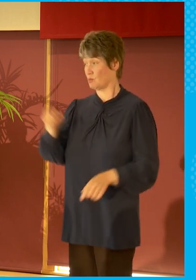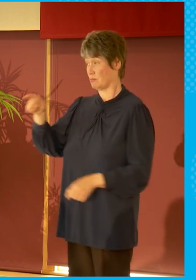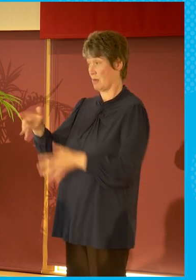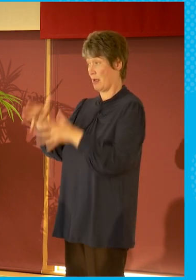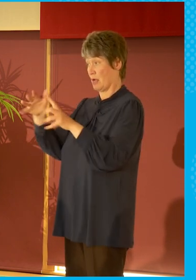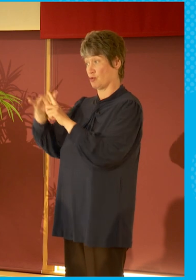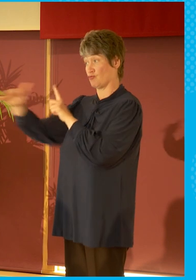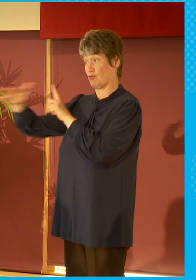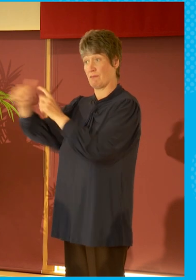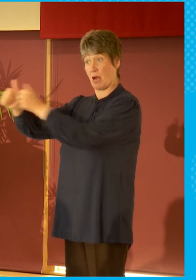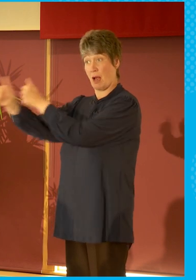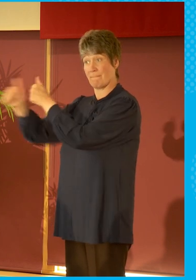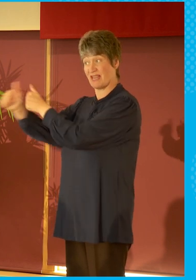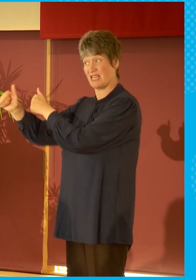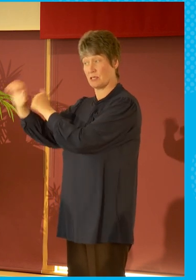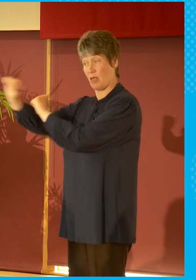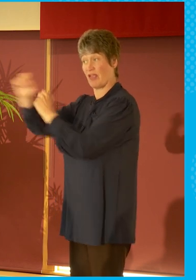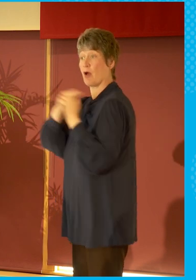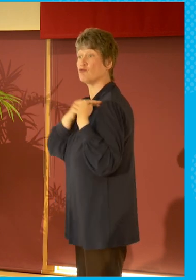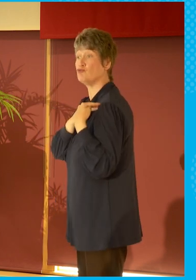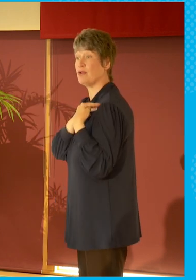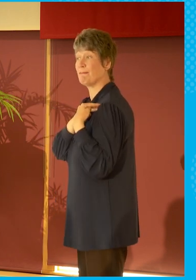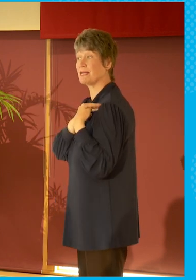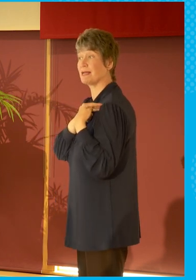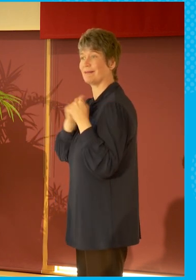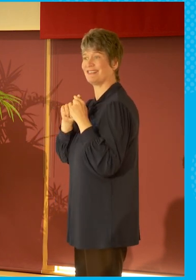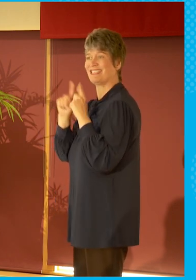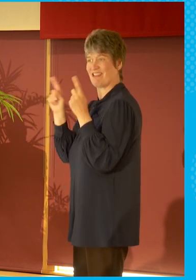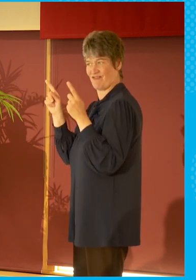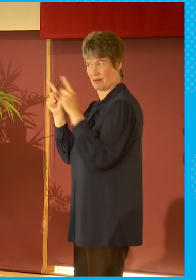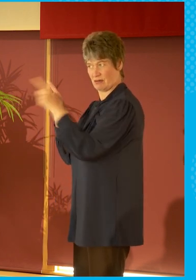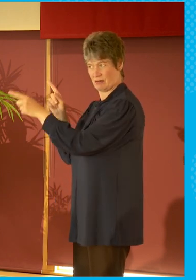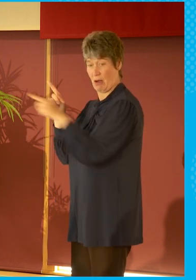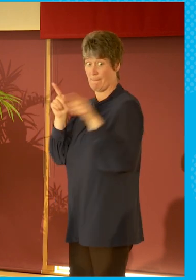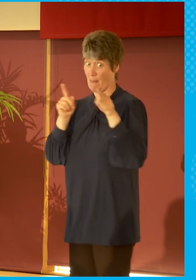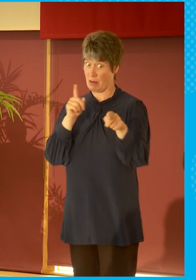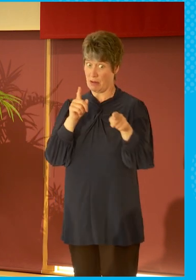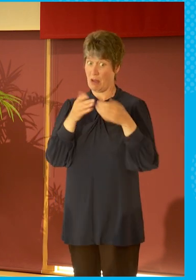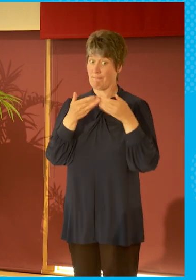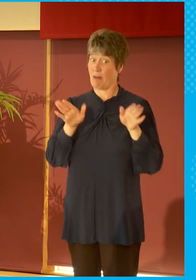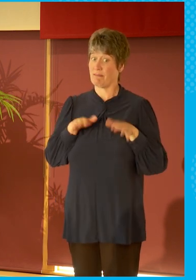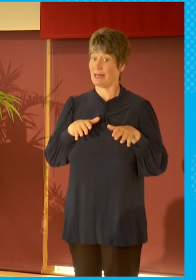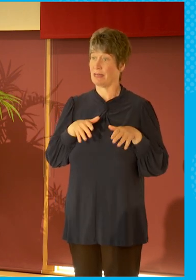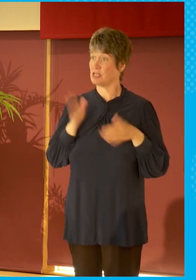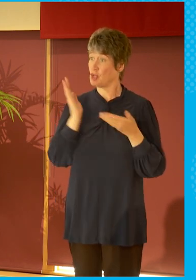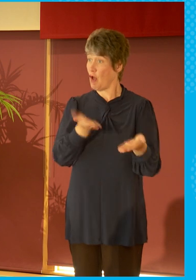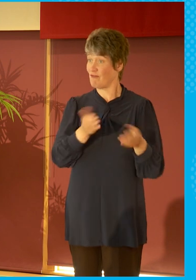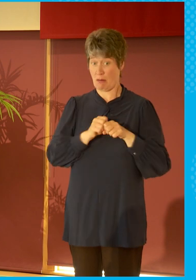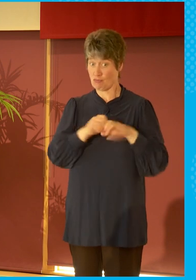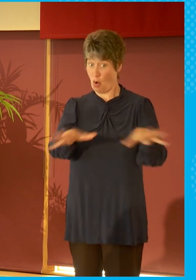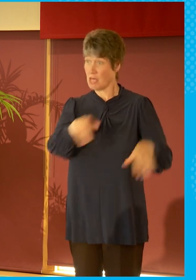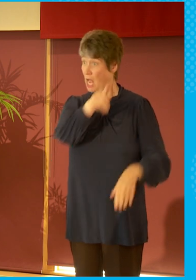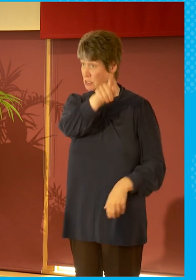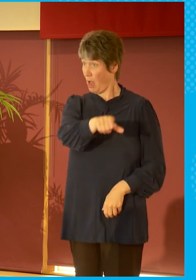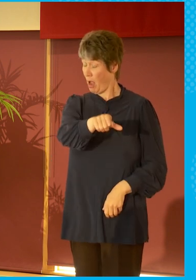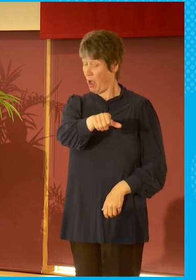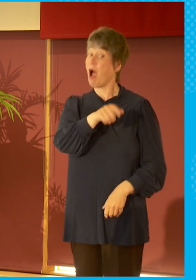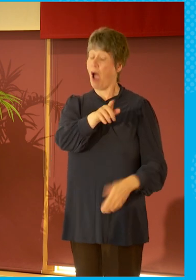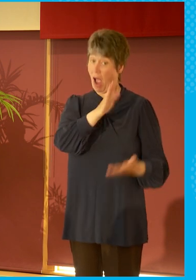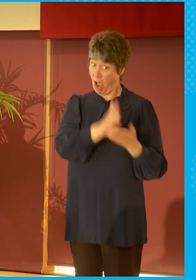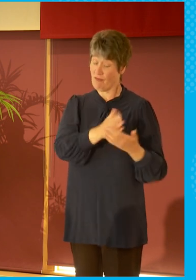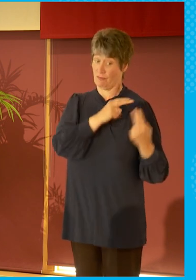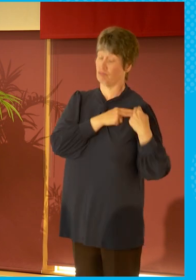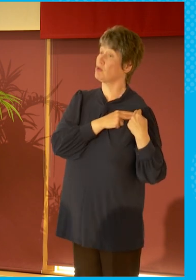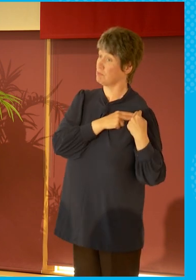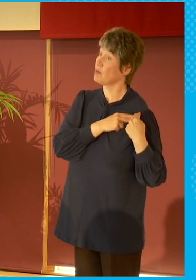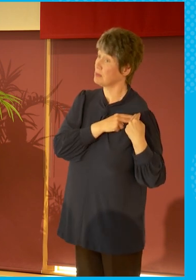they are the remits of public service broadcasters. Do these things matter? Does, if